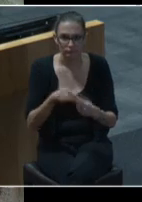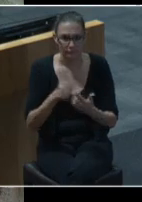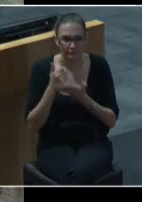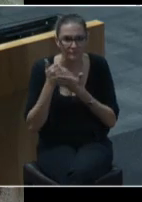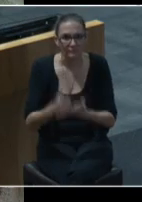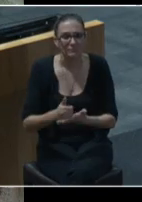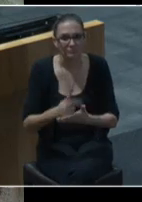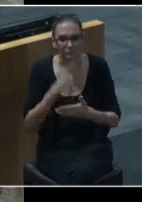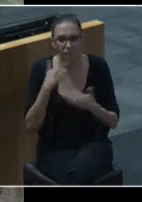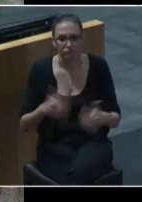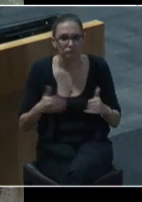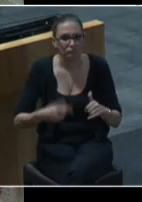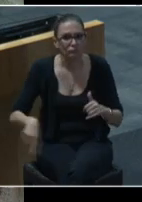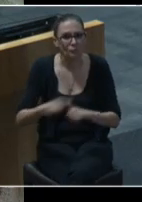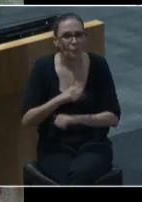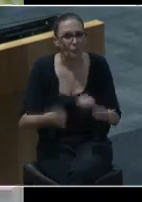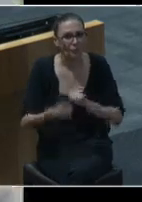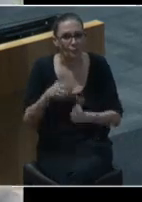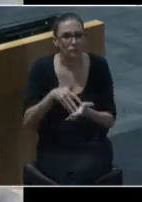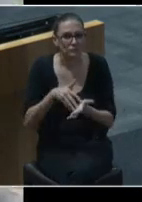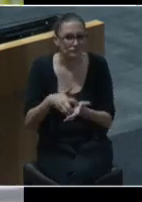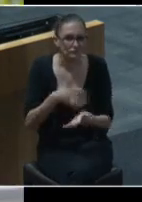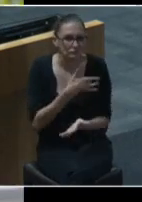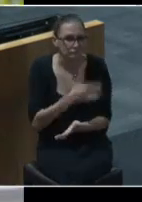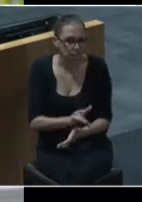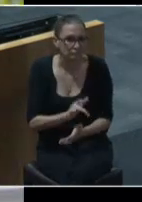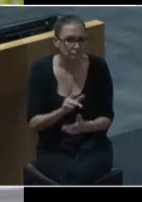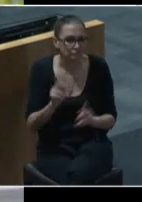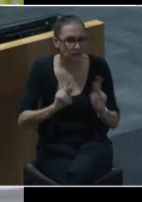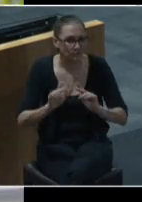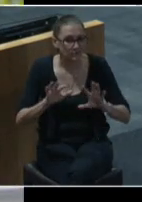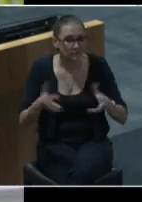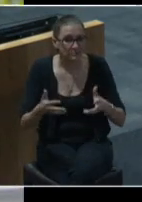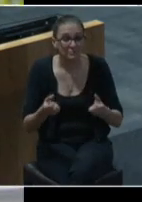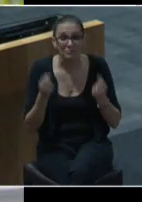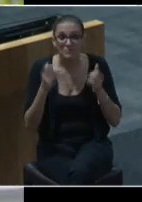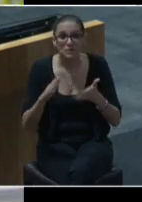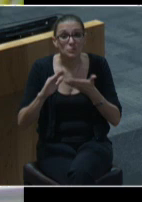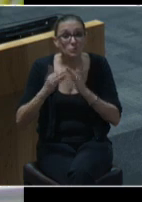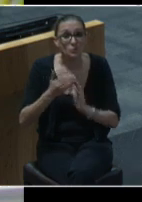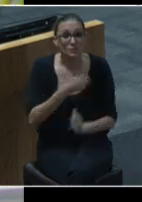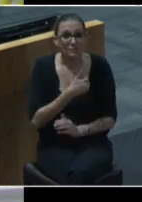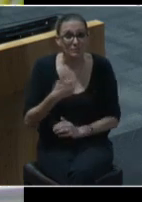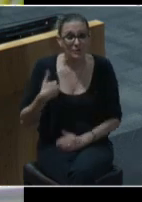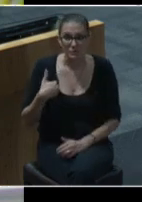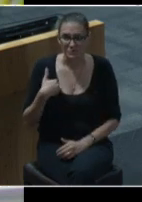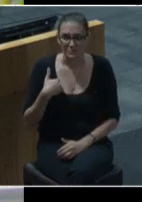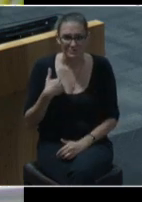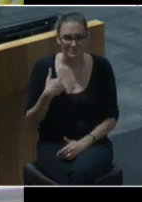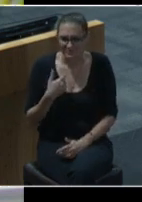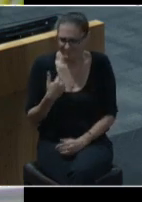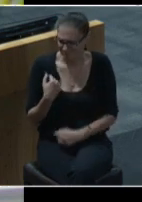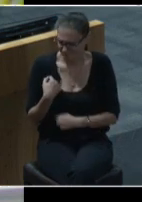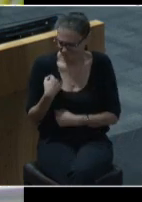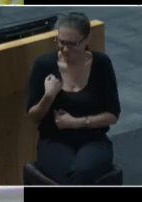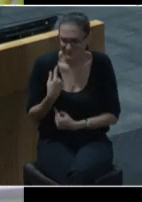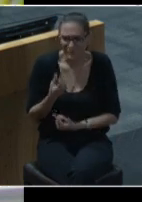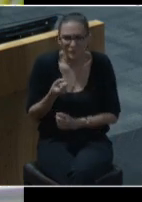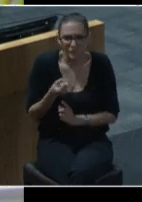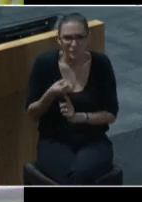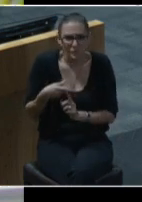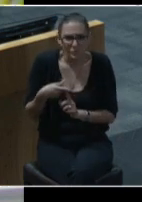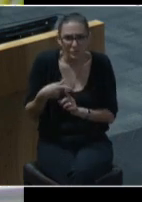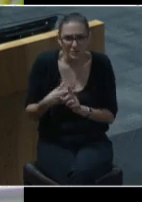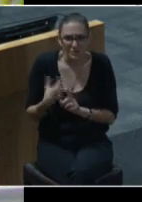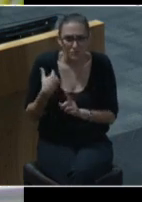of our most vulnerable populations many community members who just a few short months ago saw